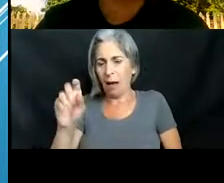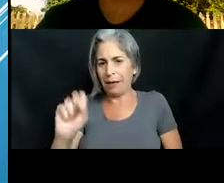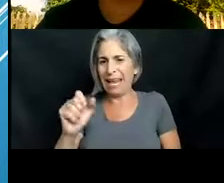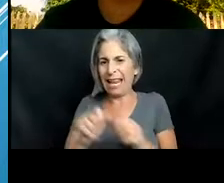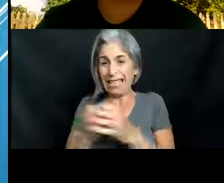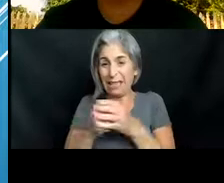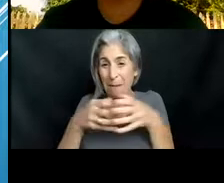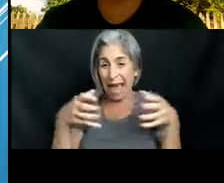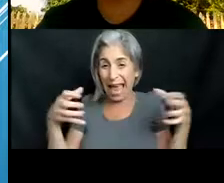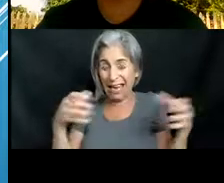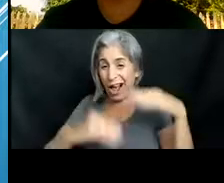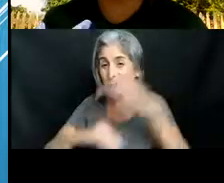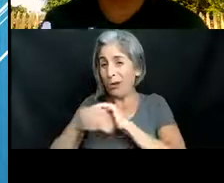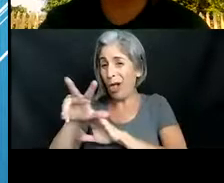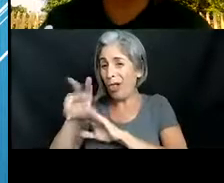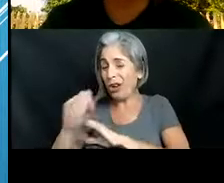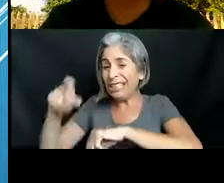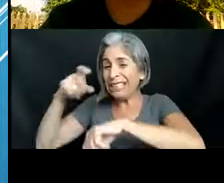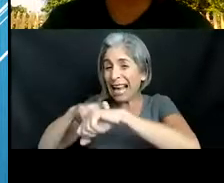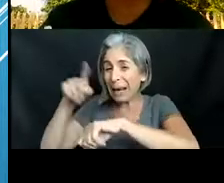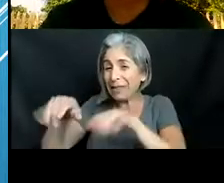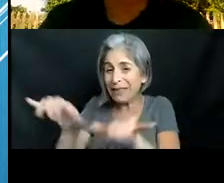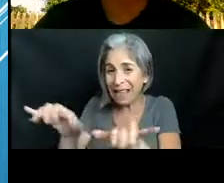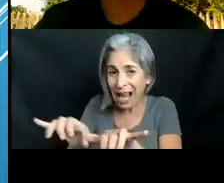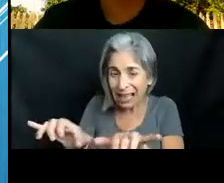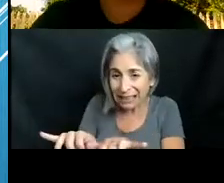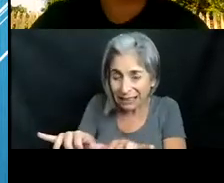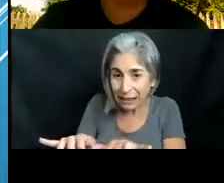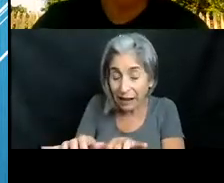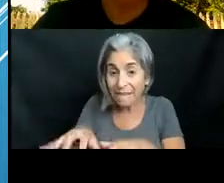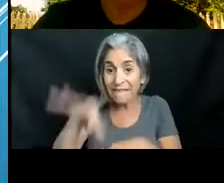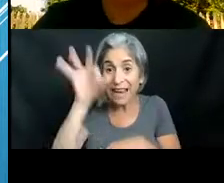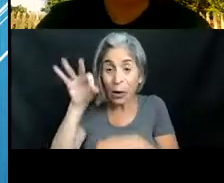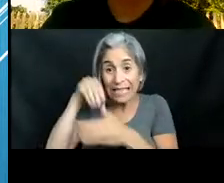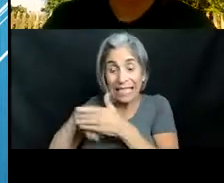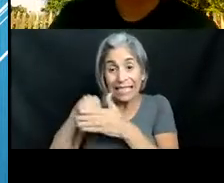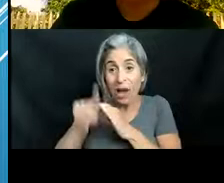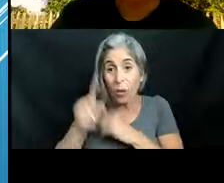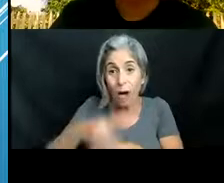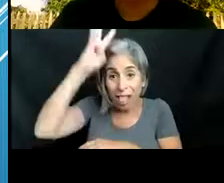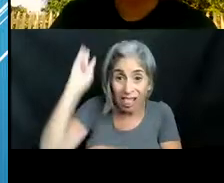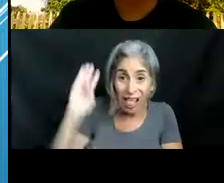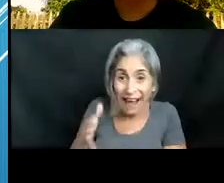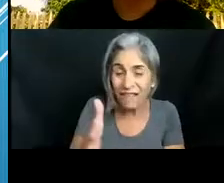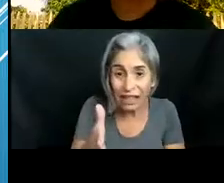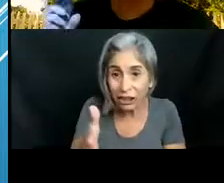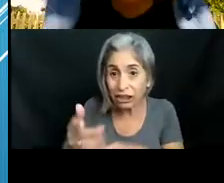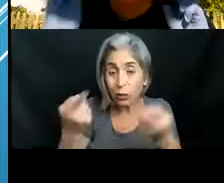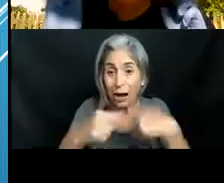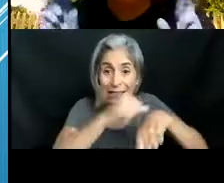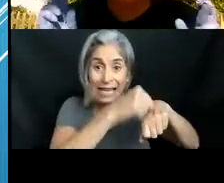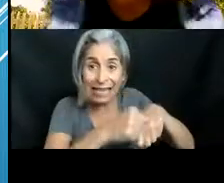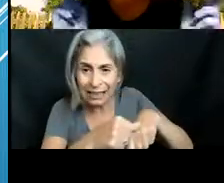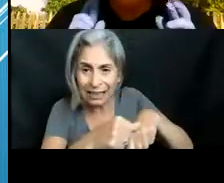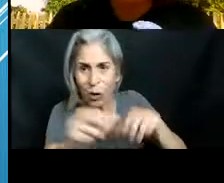they've actually found i believe up to 60 different species inside a singular lionfish while doing a dissection so